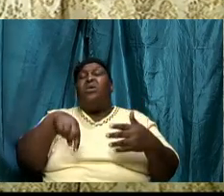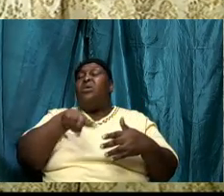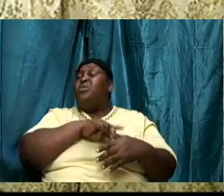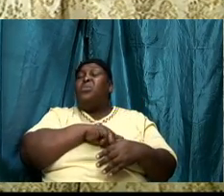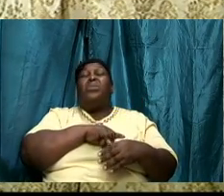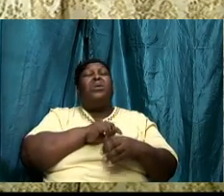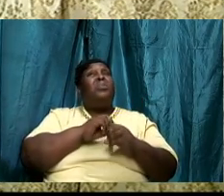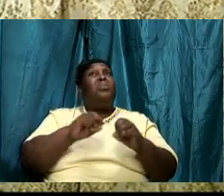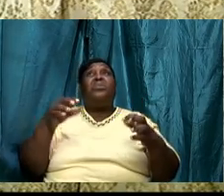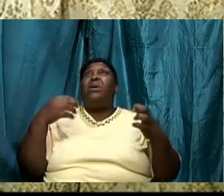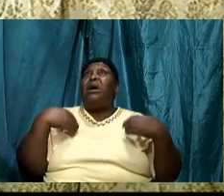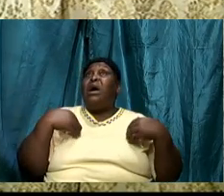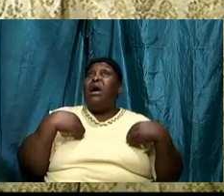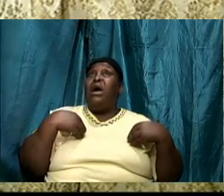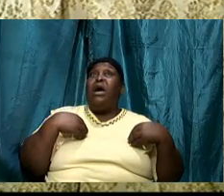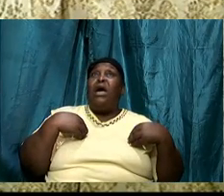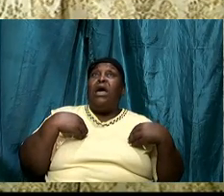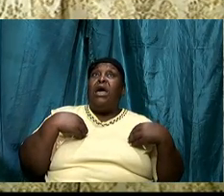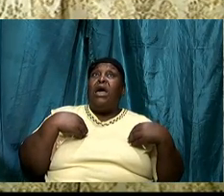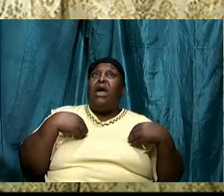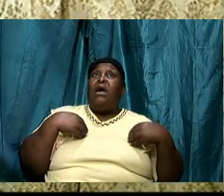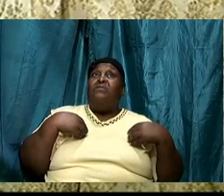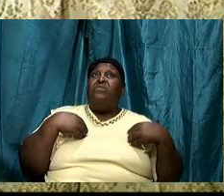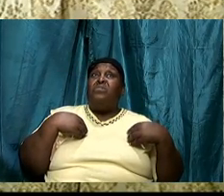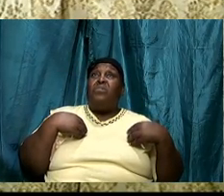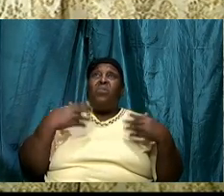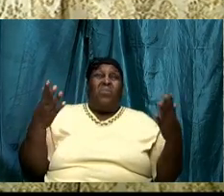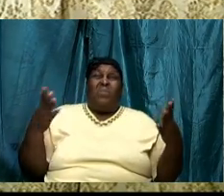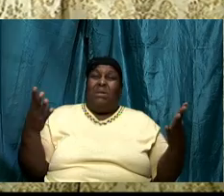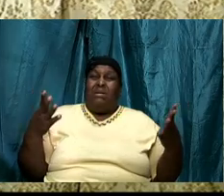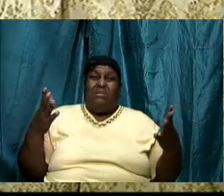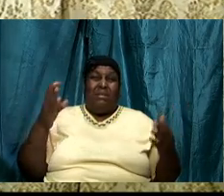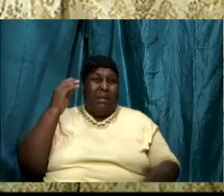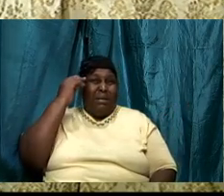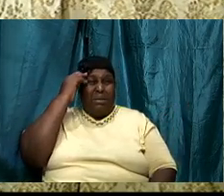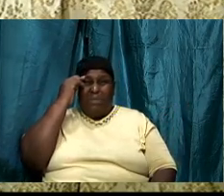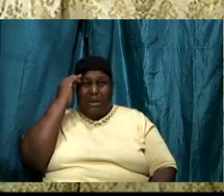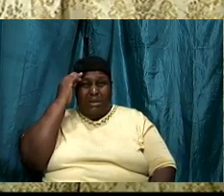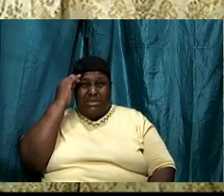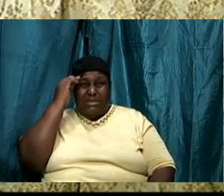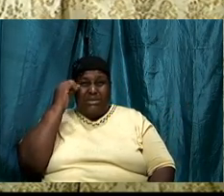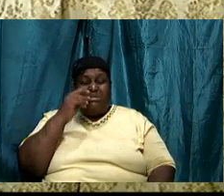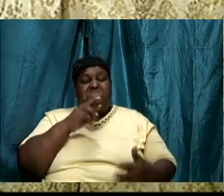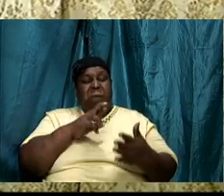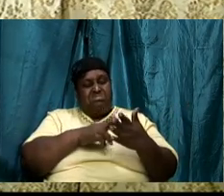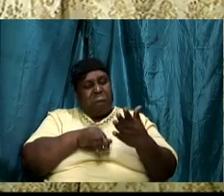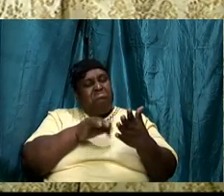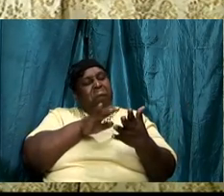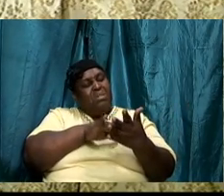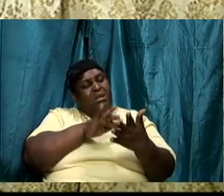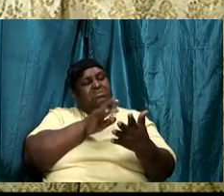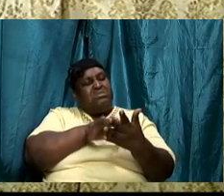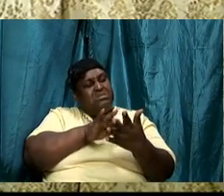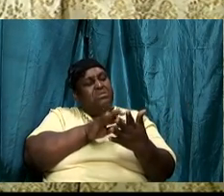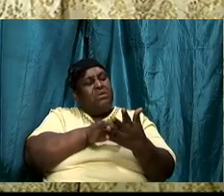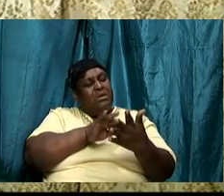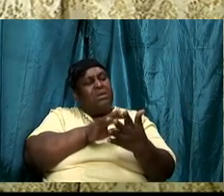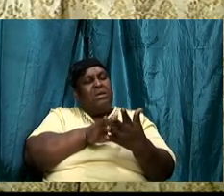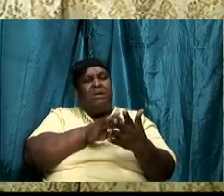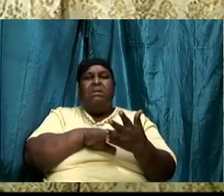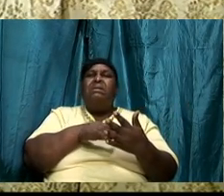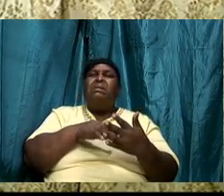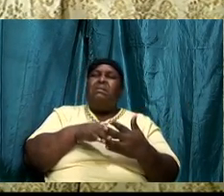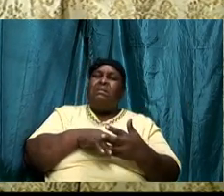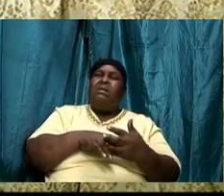it is to meditate on. If we fail to read, we won't have dwelling